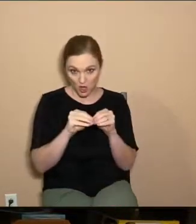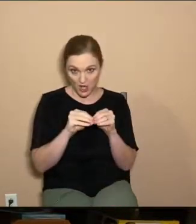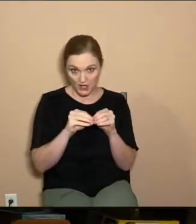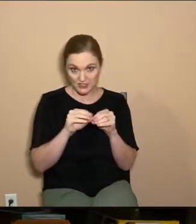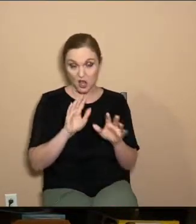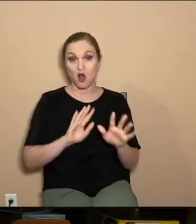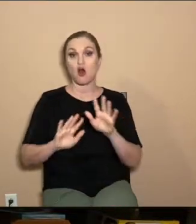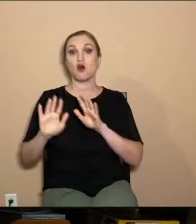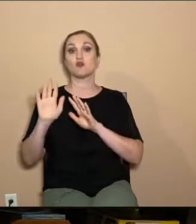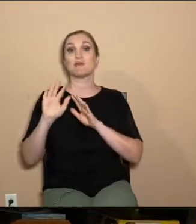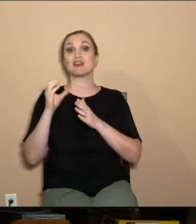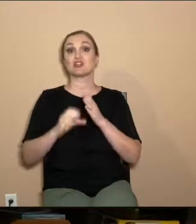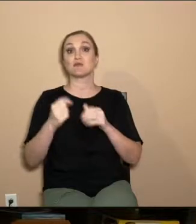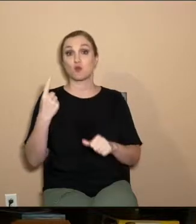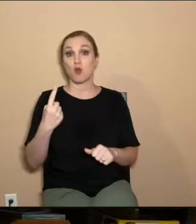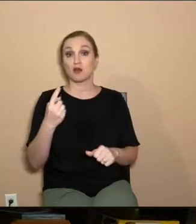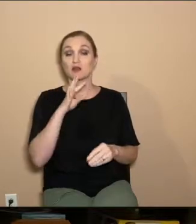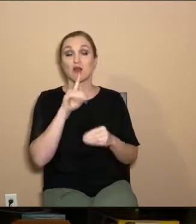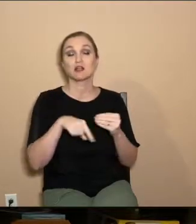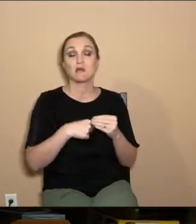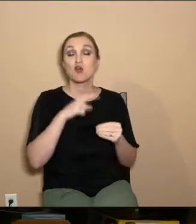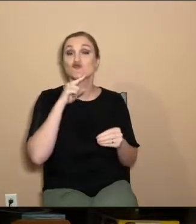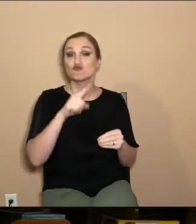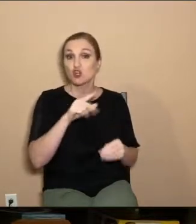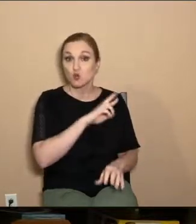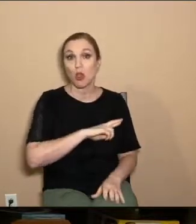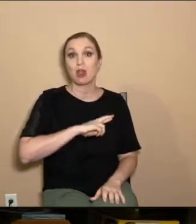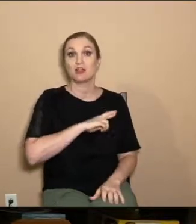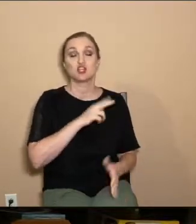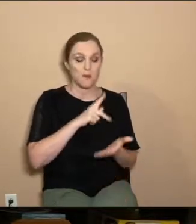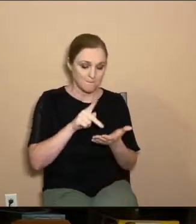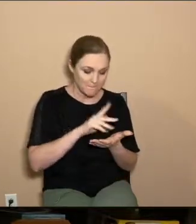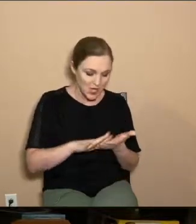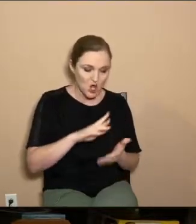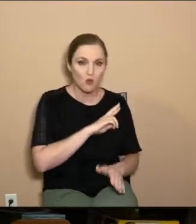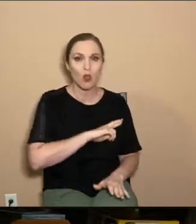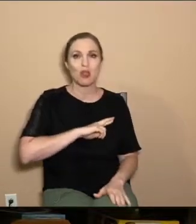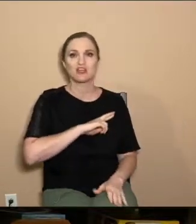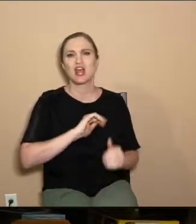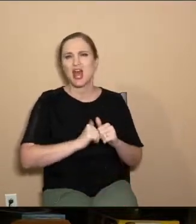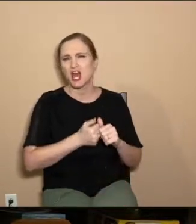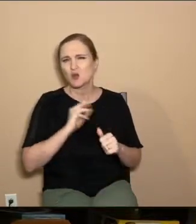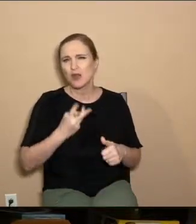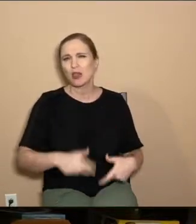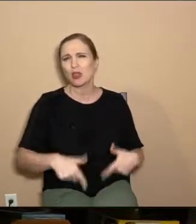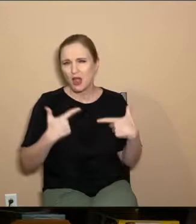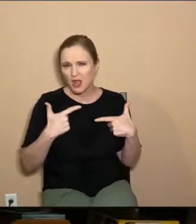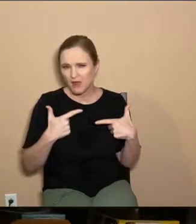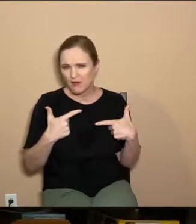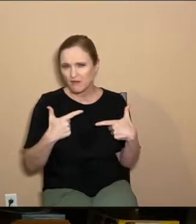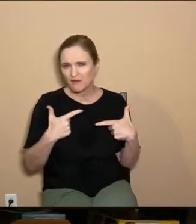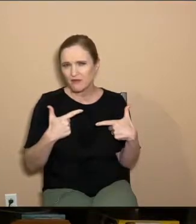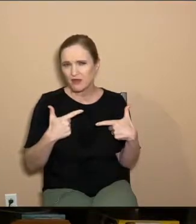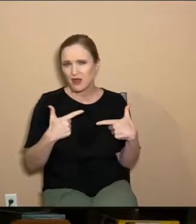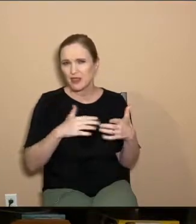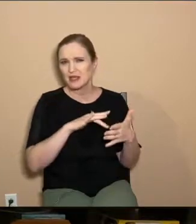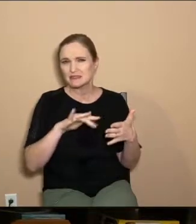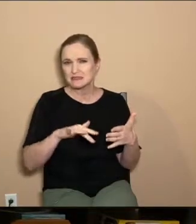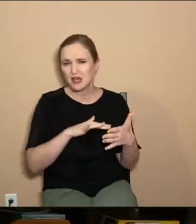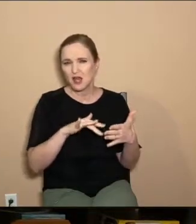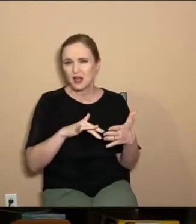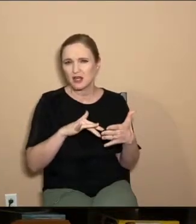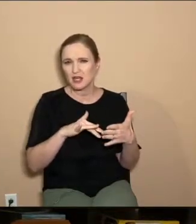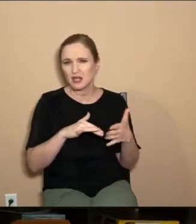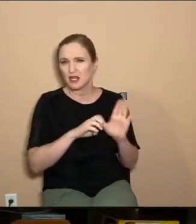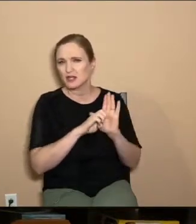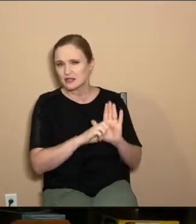all the way back to chapter one, where he talks about true religion, pure religion, how do we live out this, this study of the word of